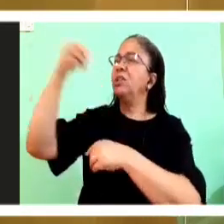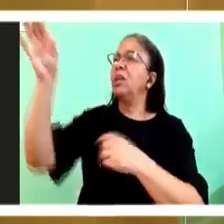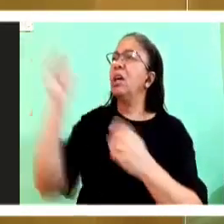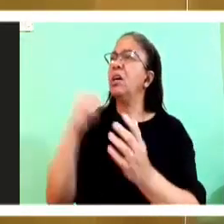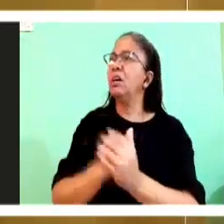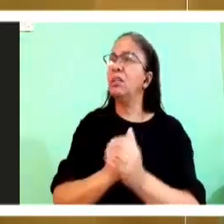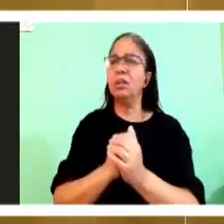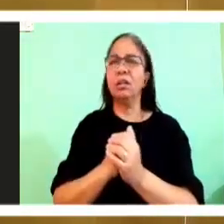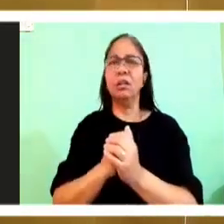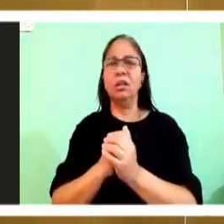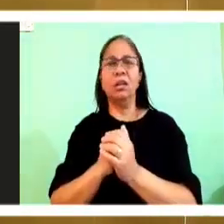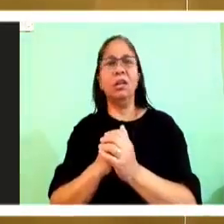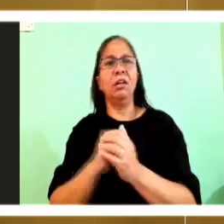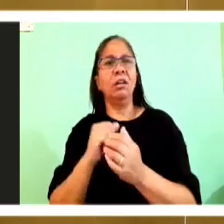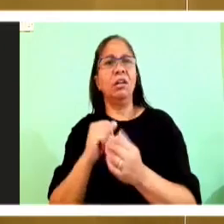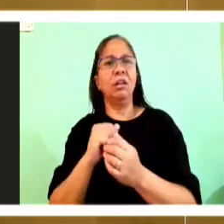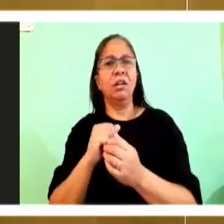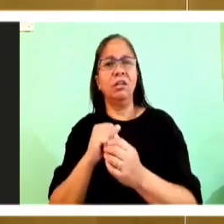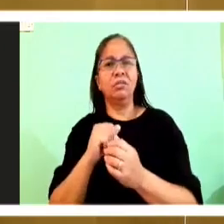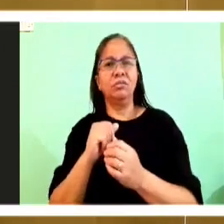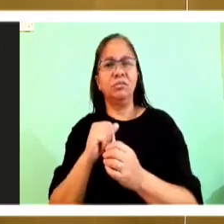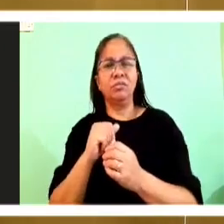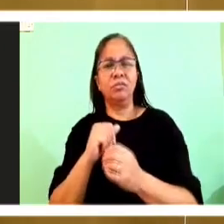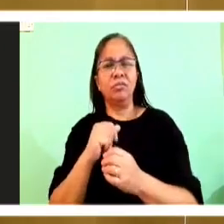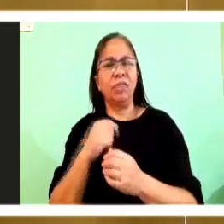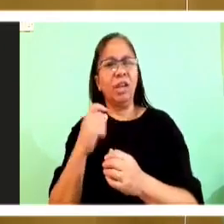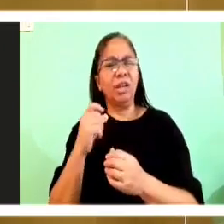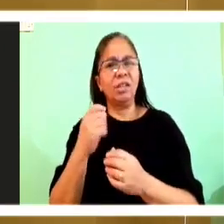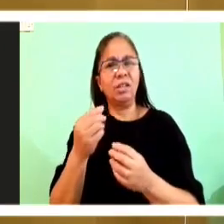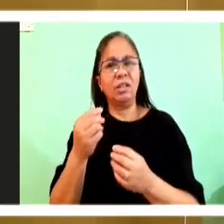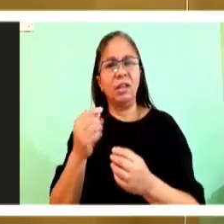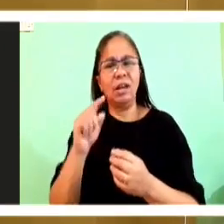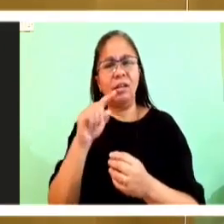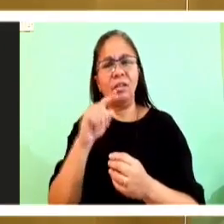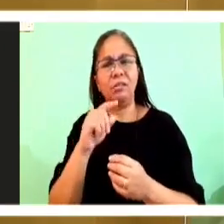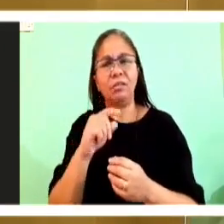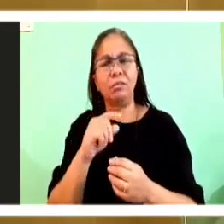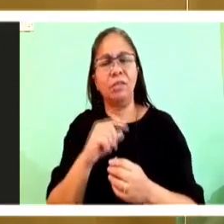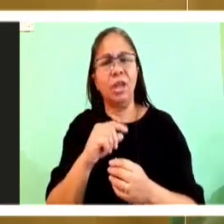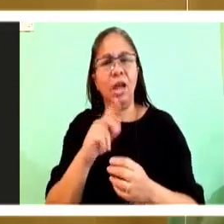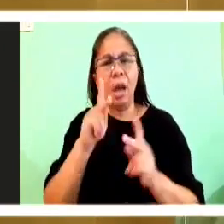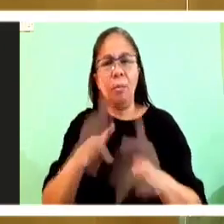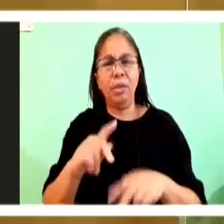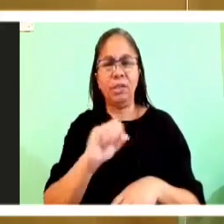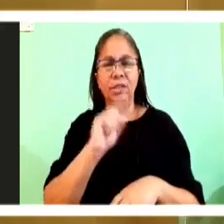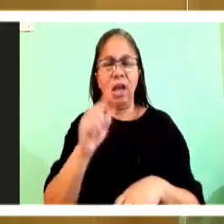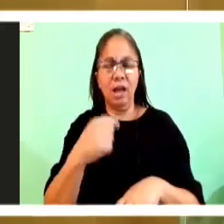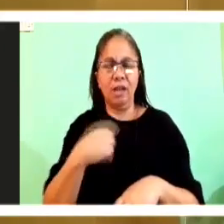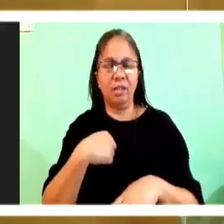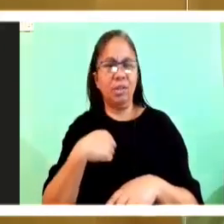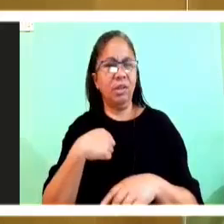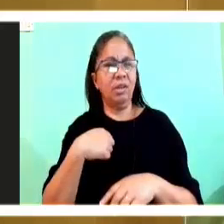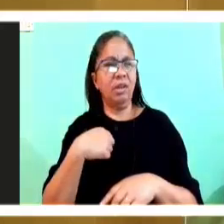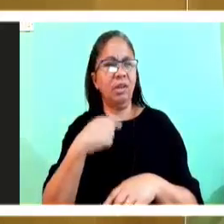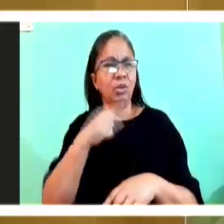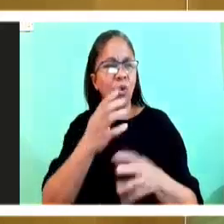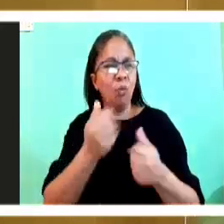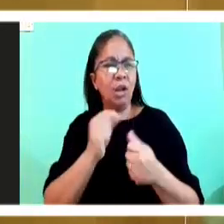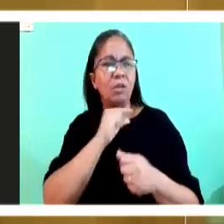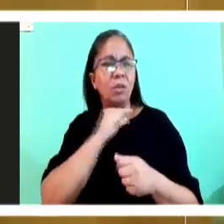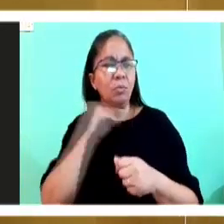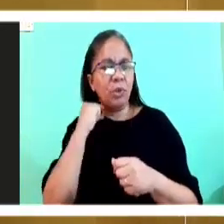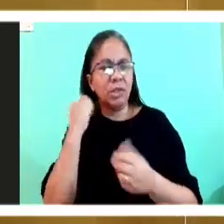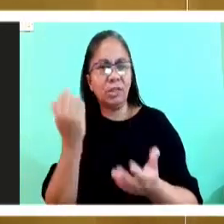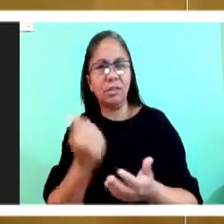what undid me was a simple question. What if I ask you to be a priest? Simple question. And after